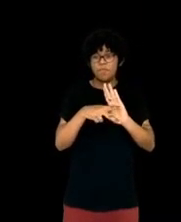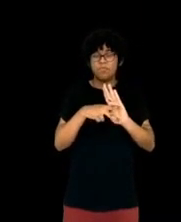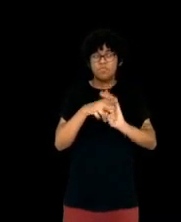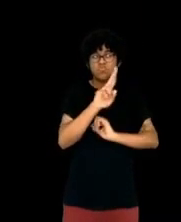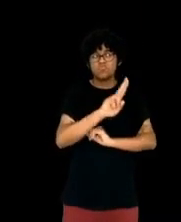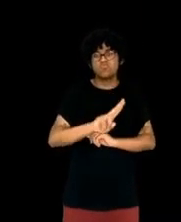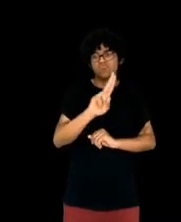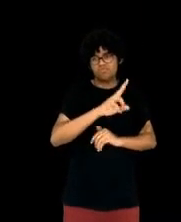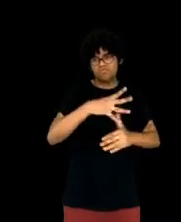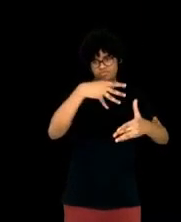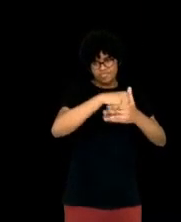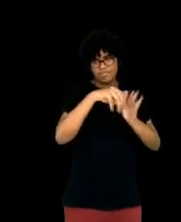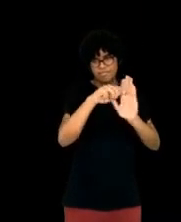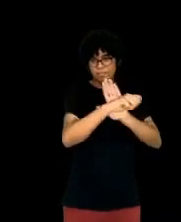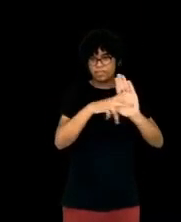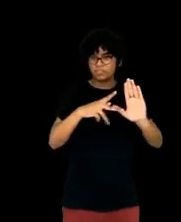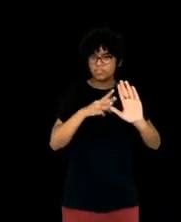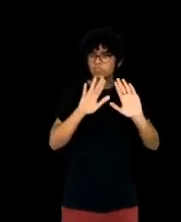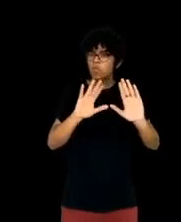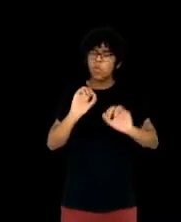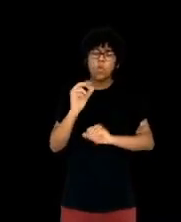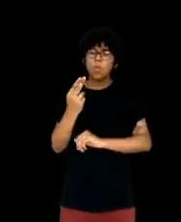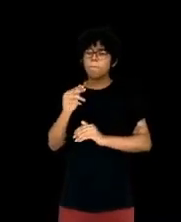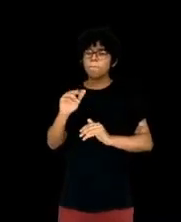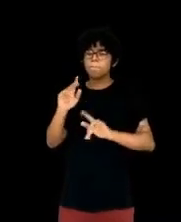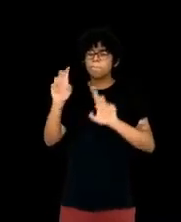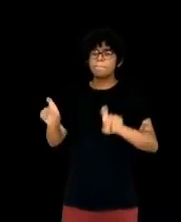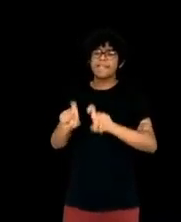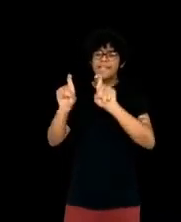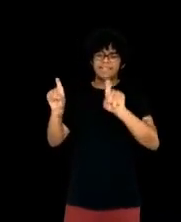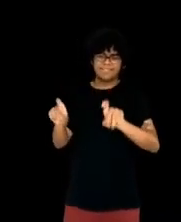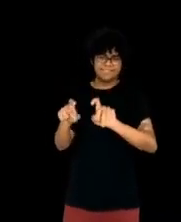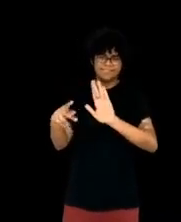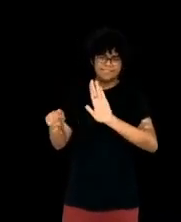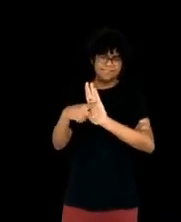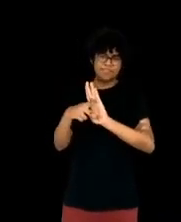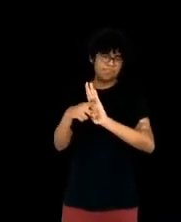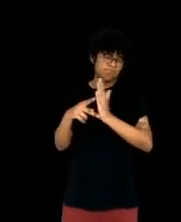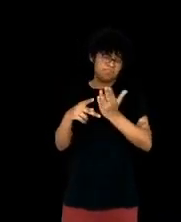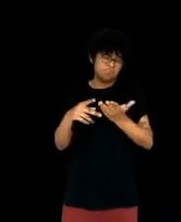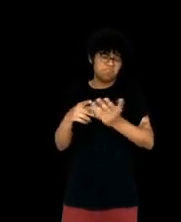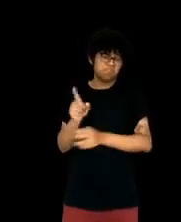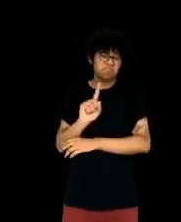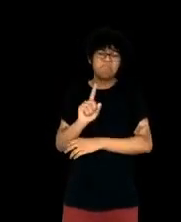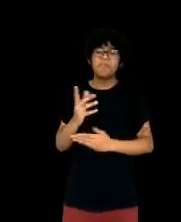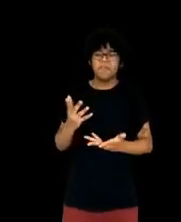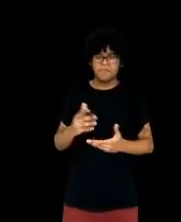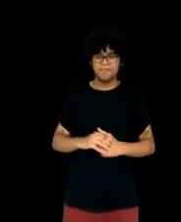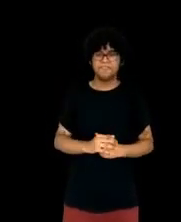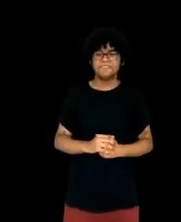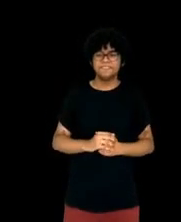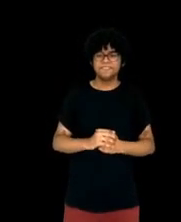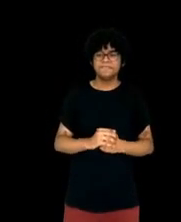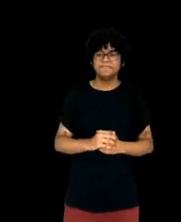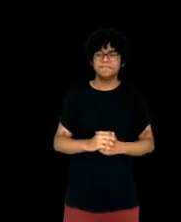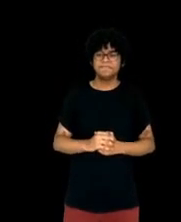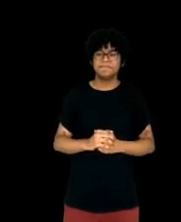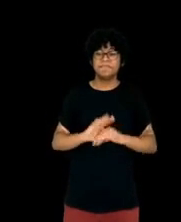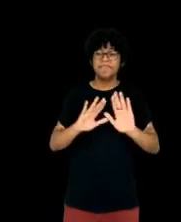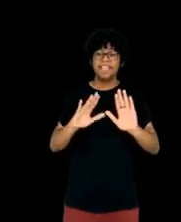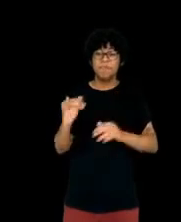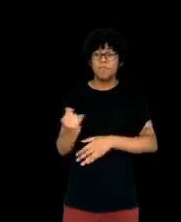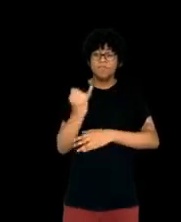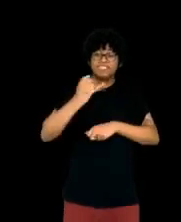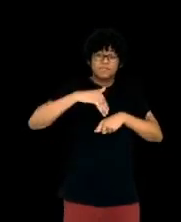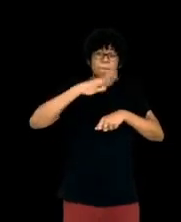different blood tests almost instantly, or maybe not. But perhaps more important than the